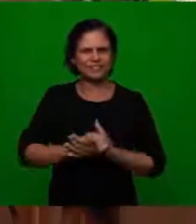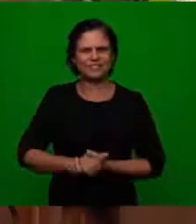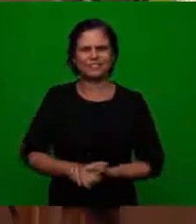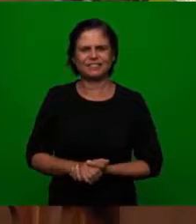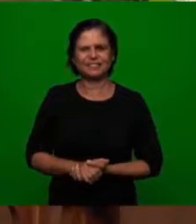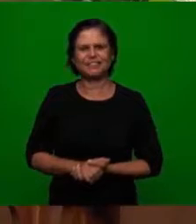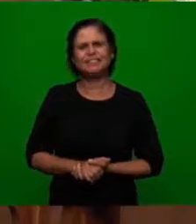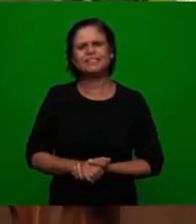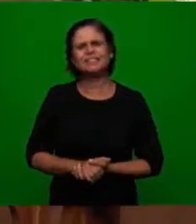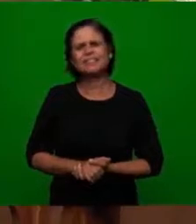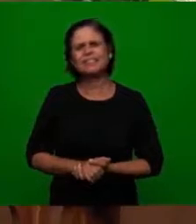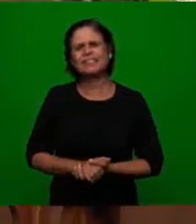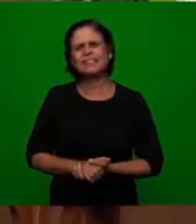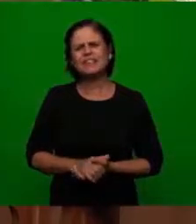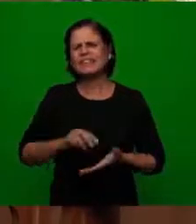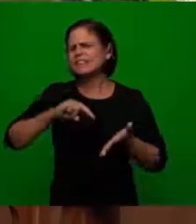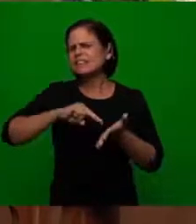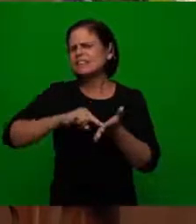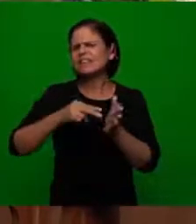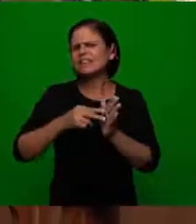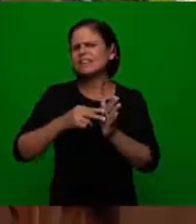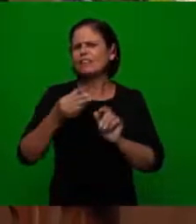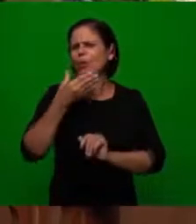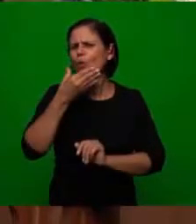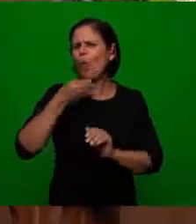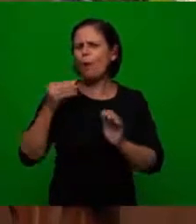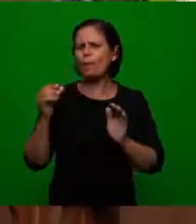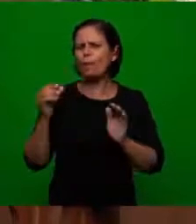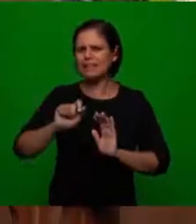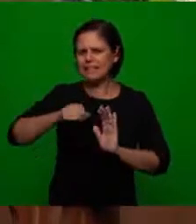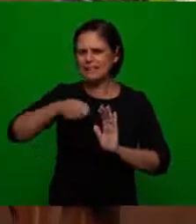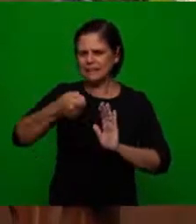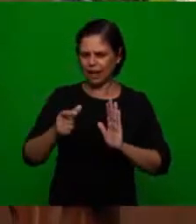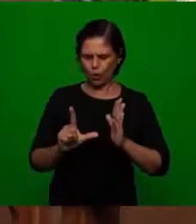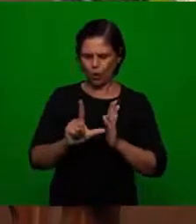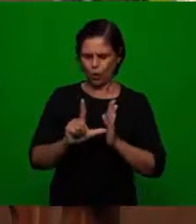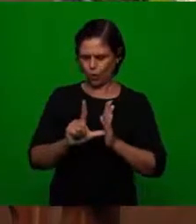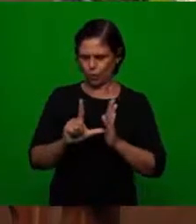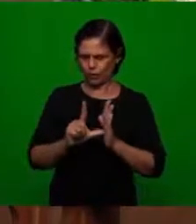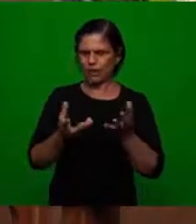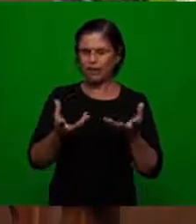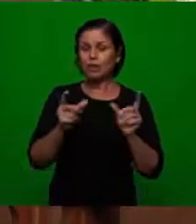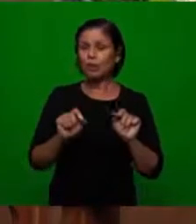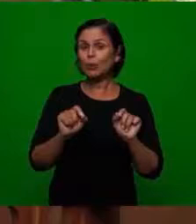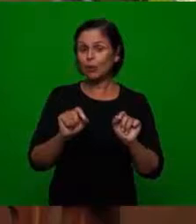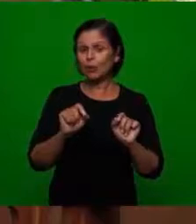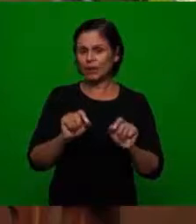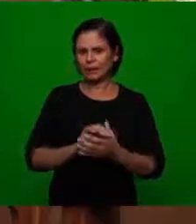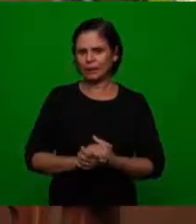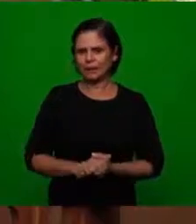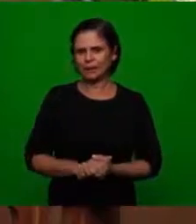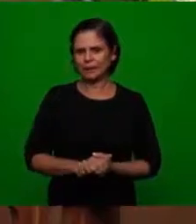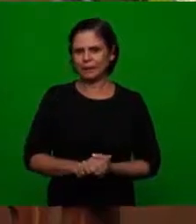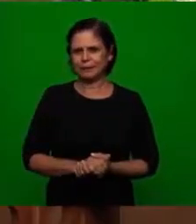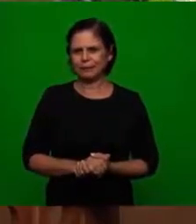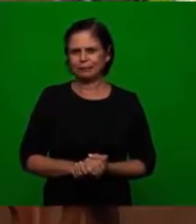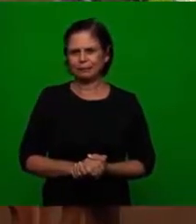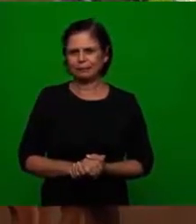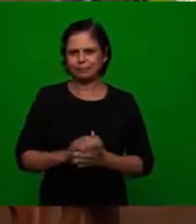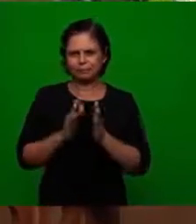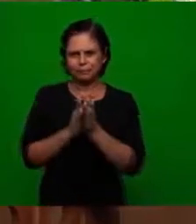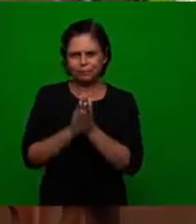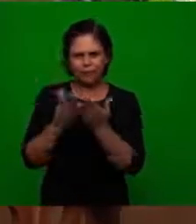the free examination of the scriptures in fact what did Luther want the reformers wanted the following